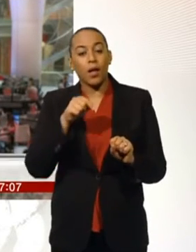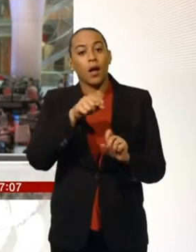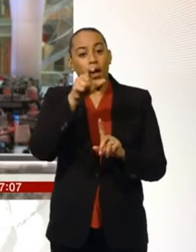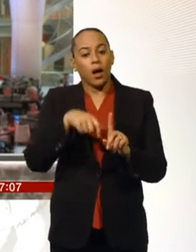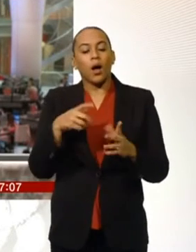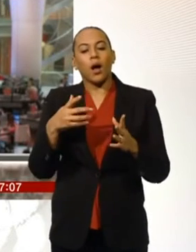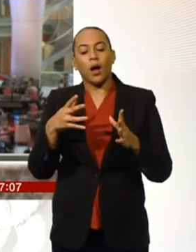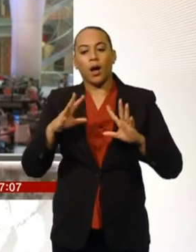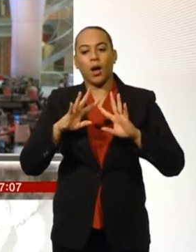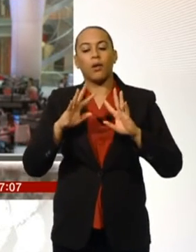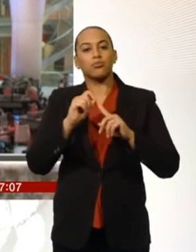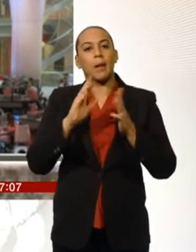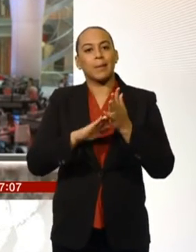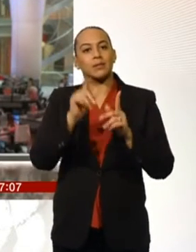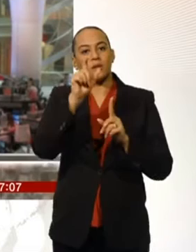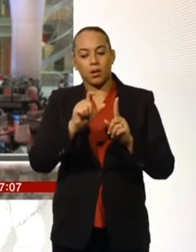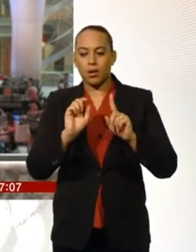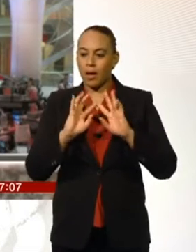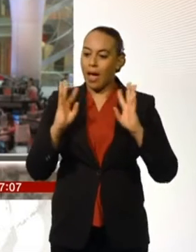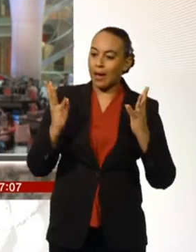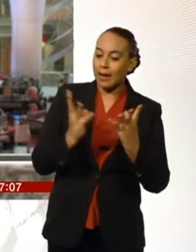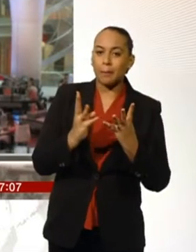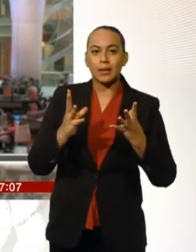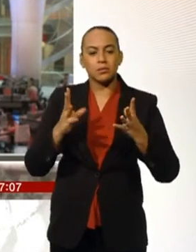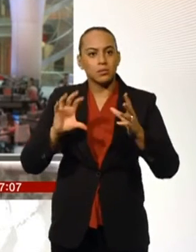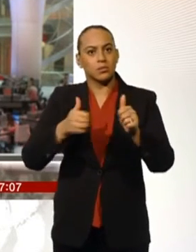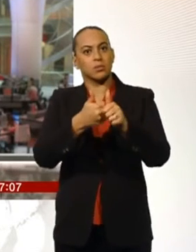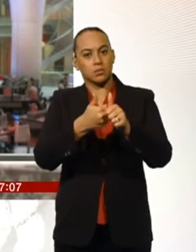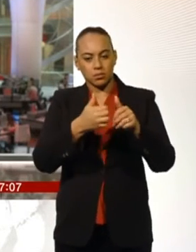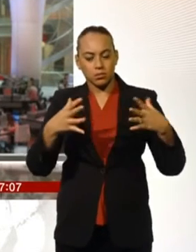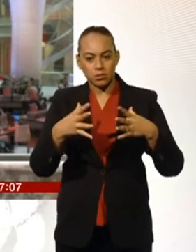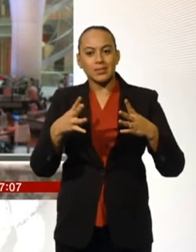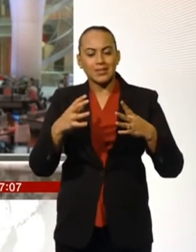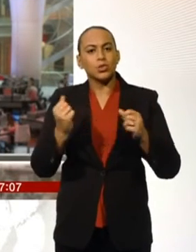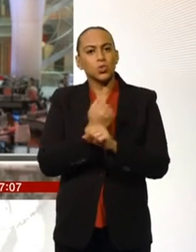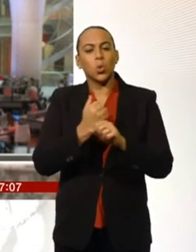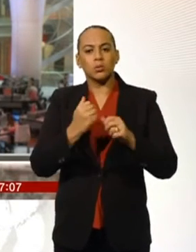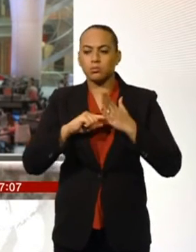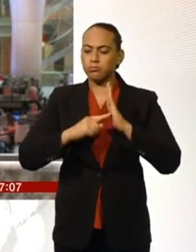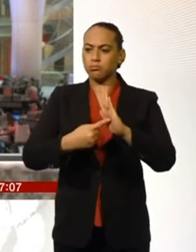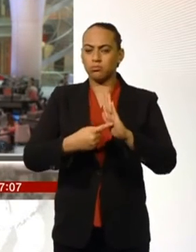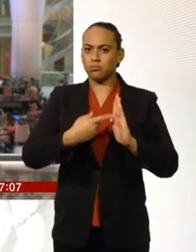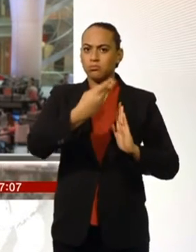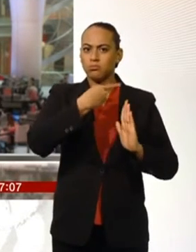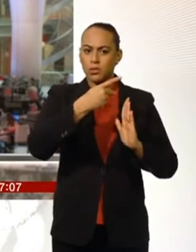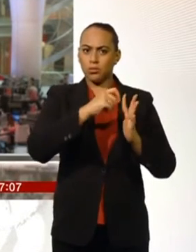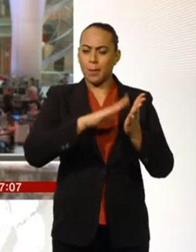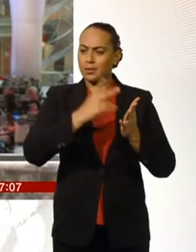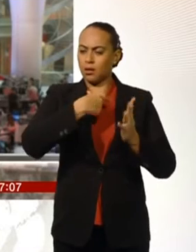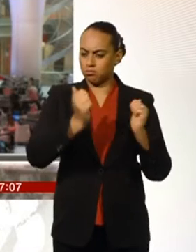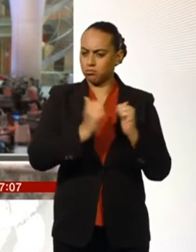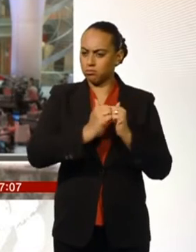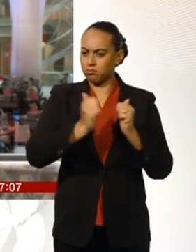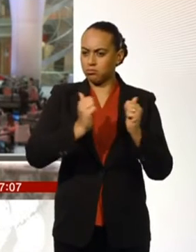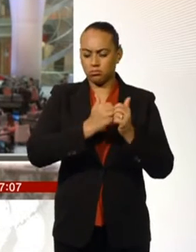pretend to agree with the Prime Minister, even if you think he's got everything wrong. Now, that rule will be suspended once David Cameron's